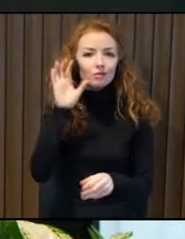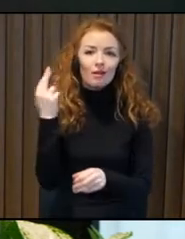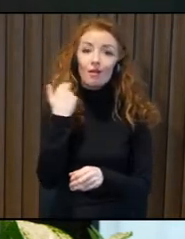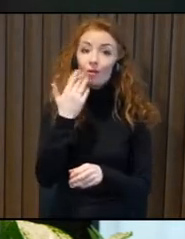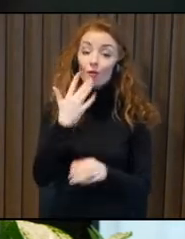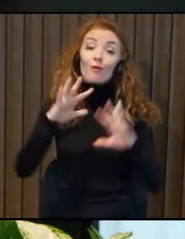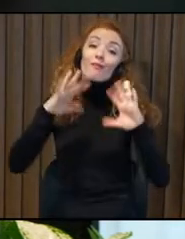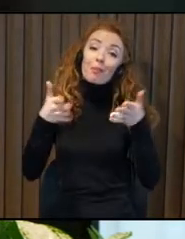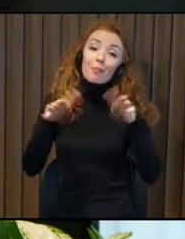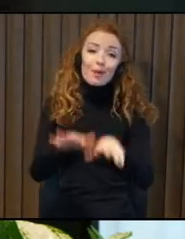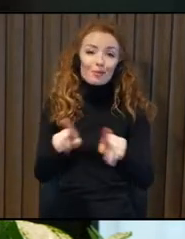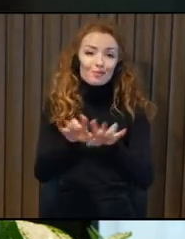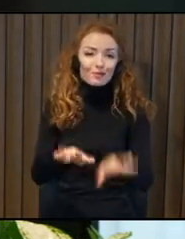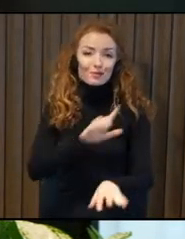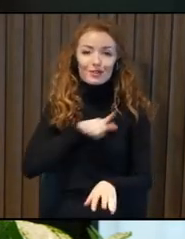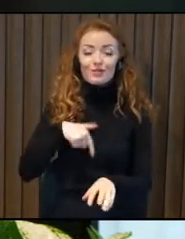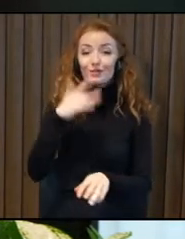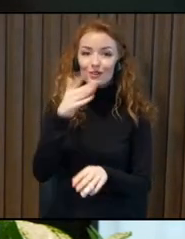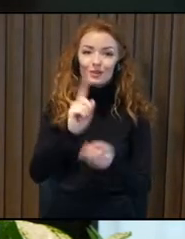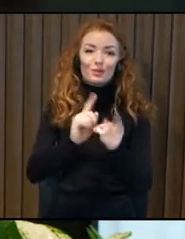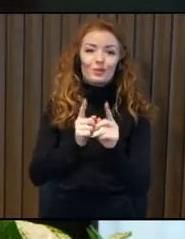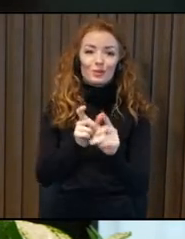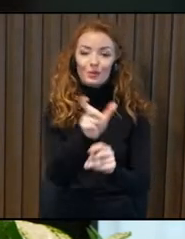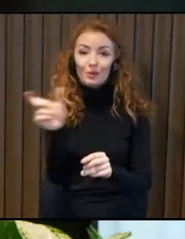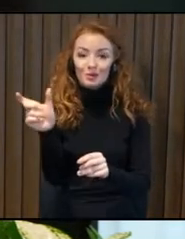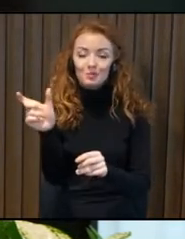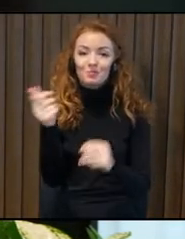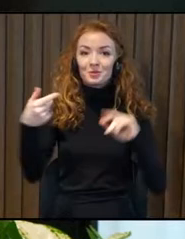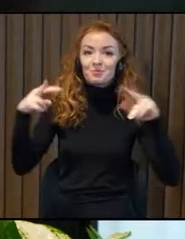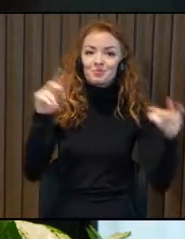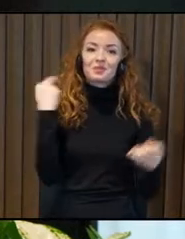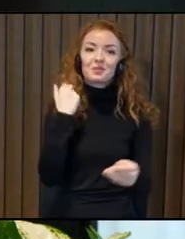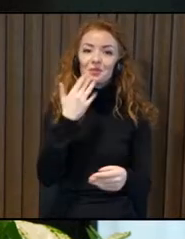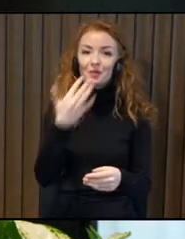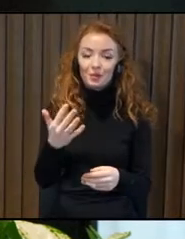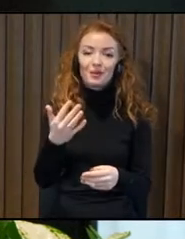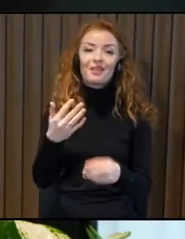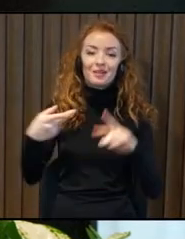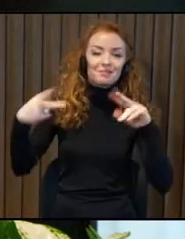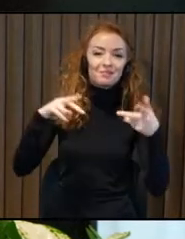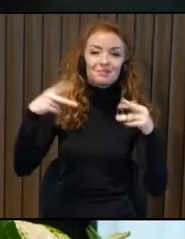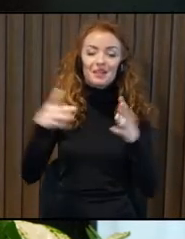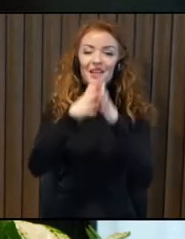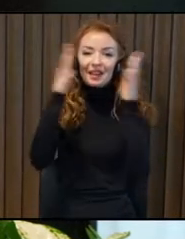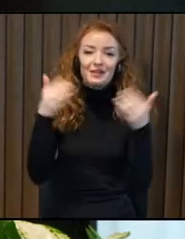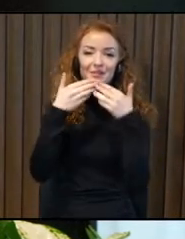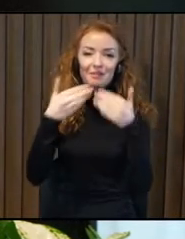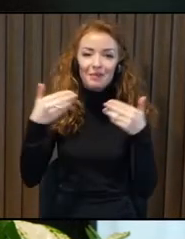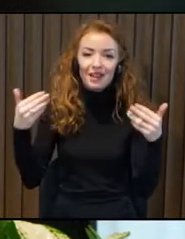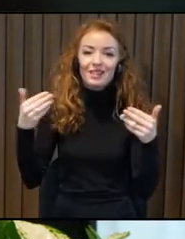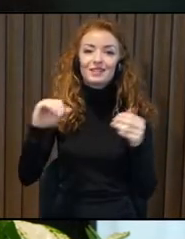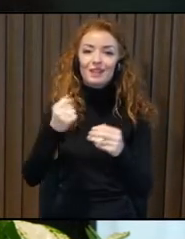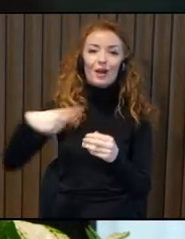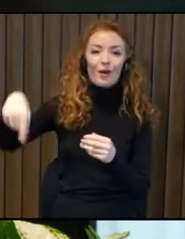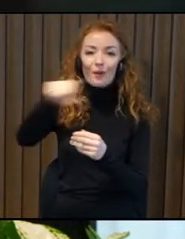to English. Those who want to listen in English, they can listen in English and those in Latvian in Latvian. Over the